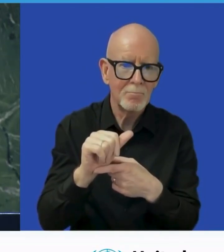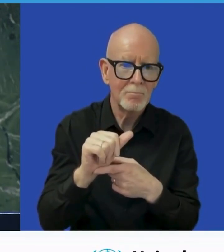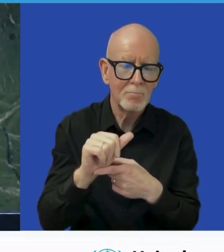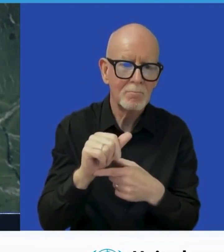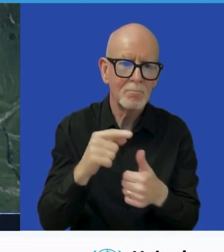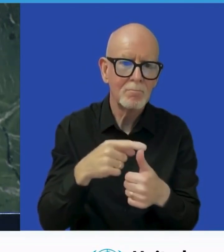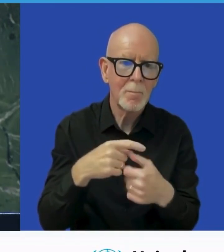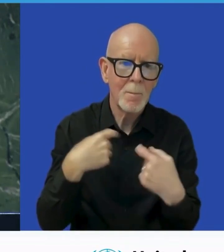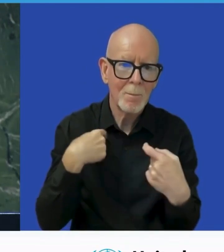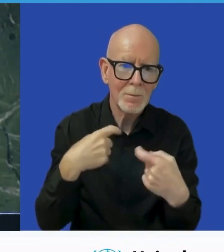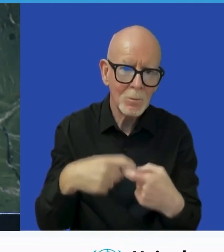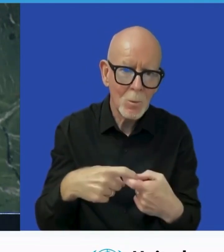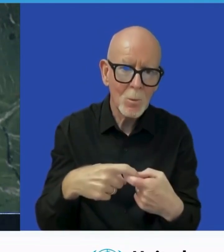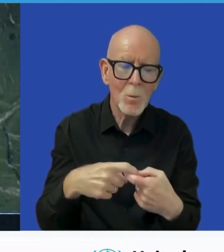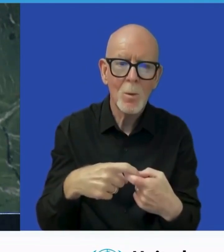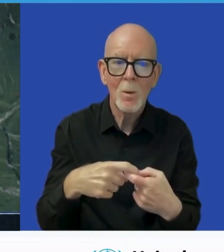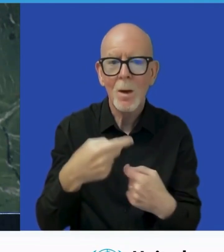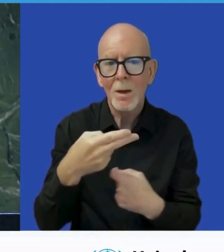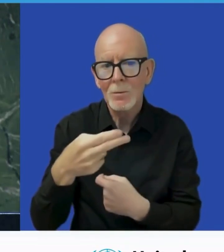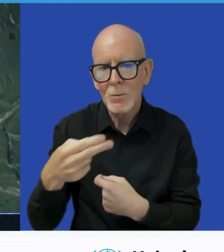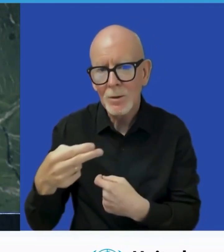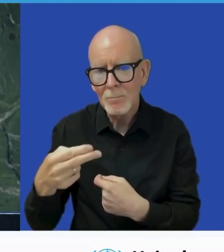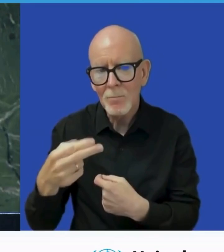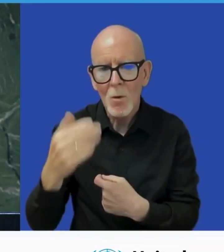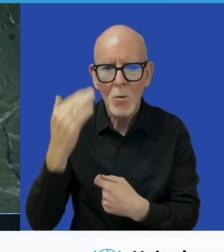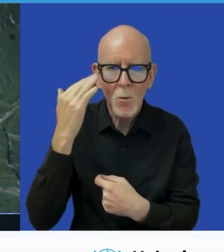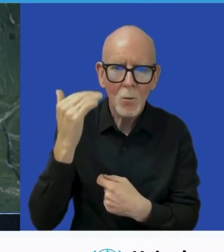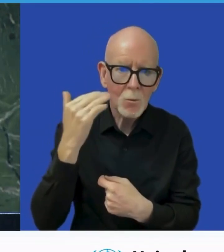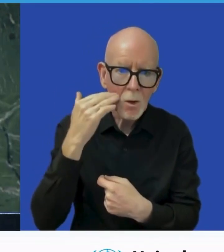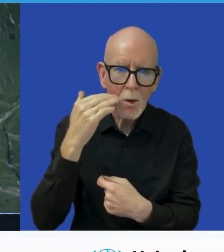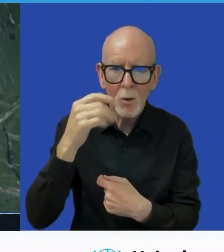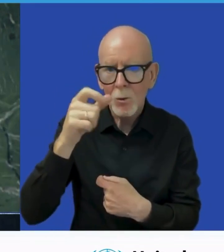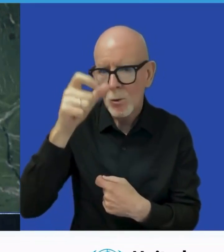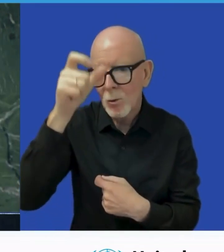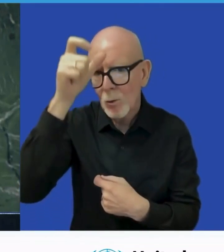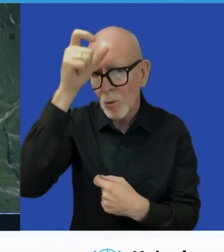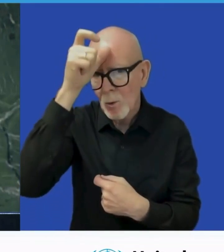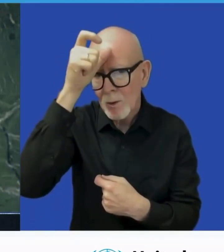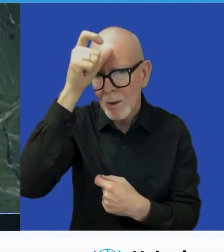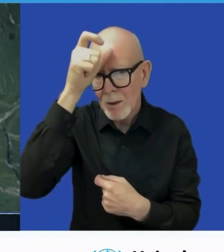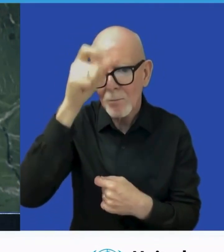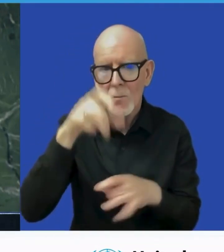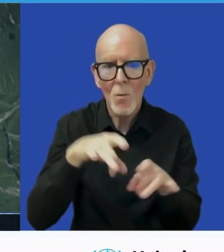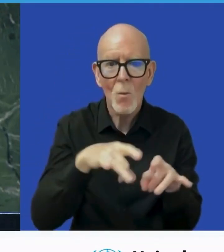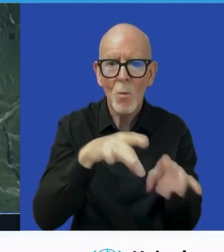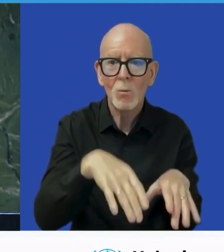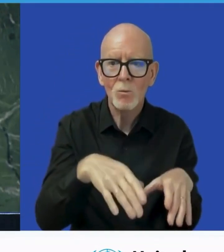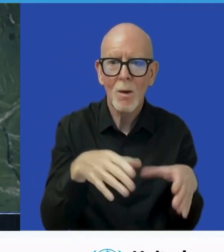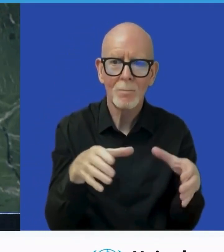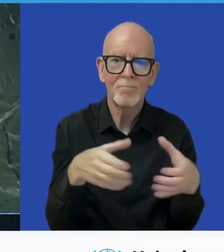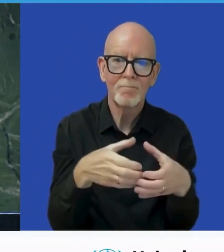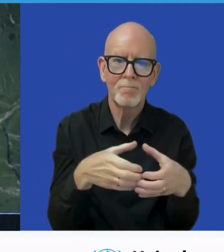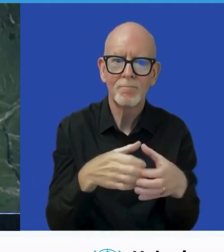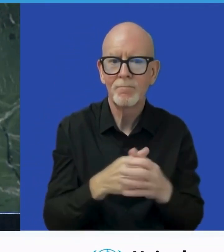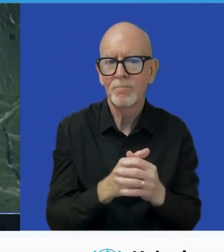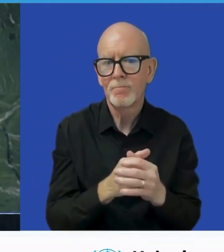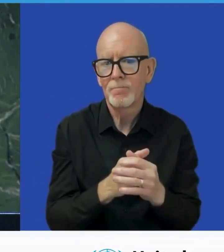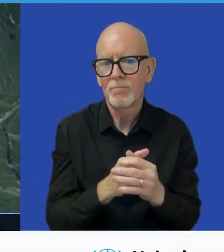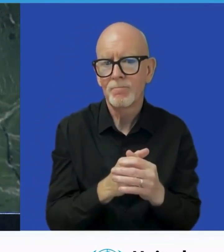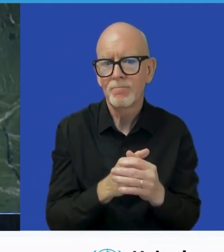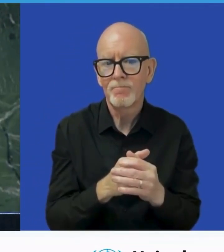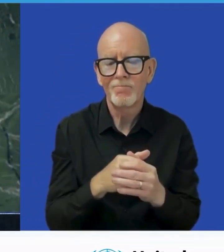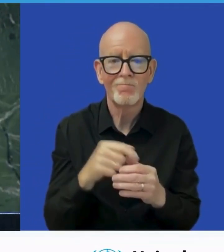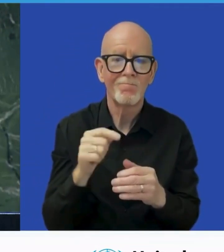on Sustainable Development. We mark the one-year anniversary of the adoption